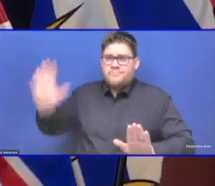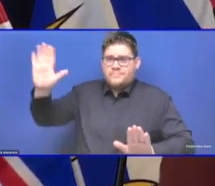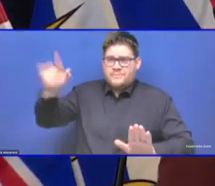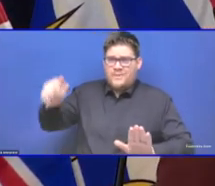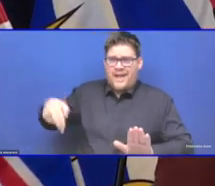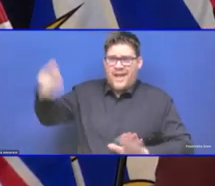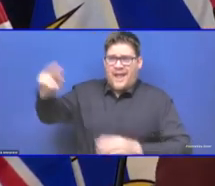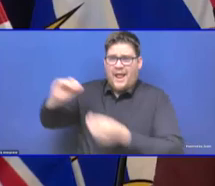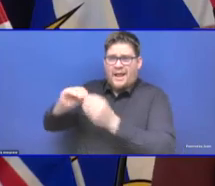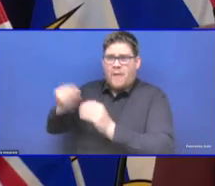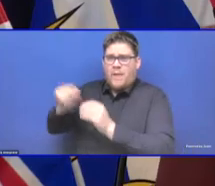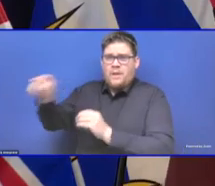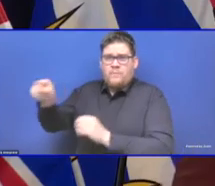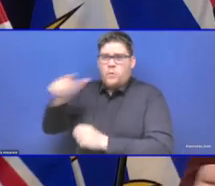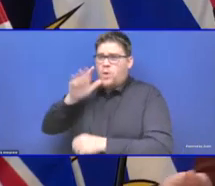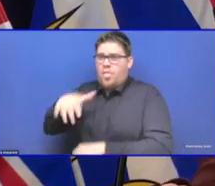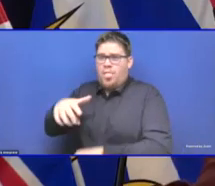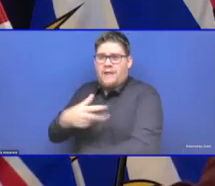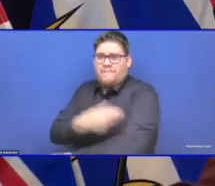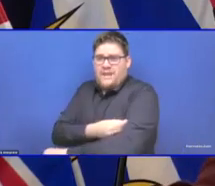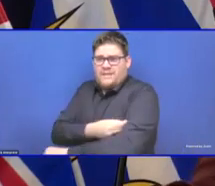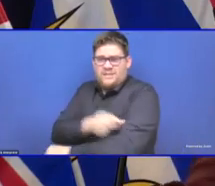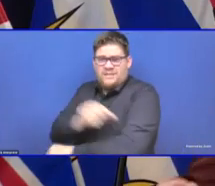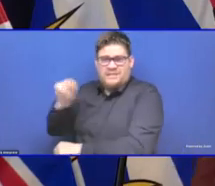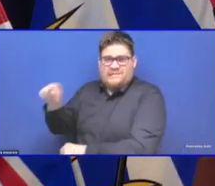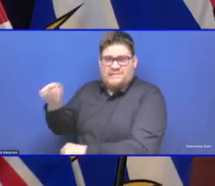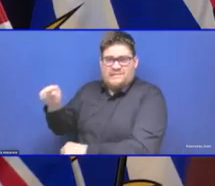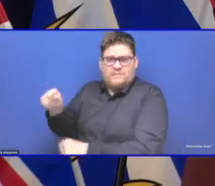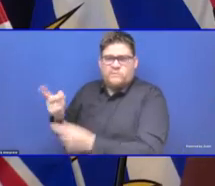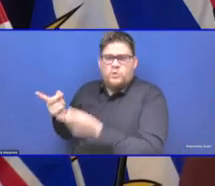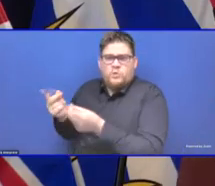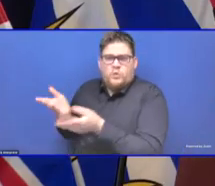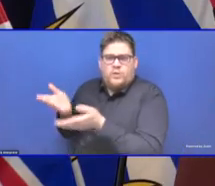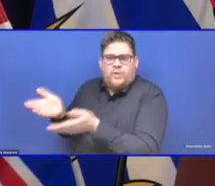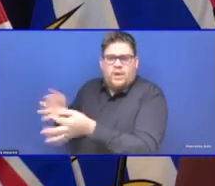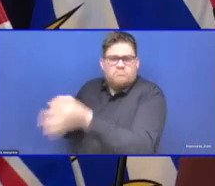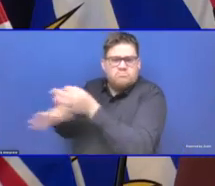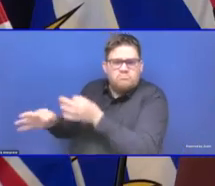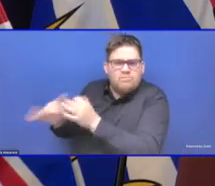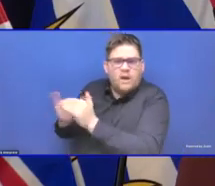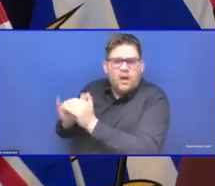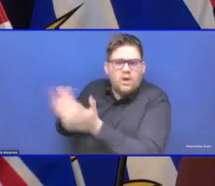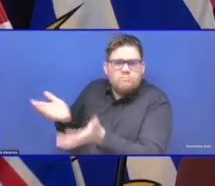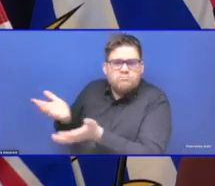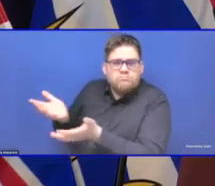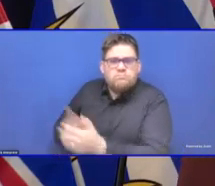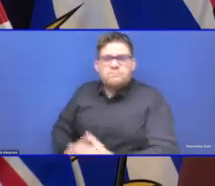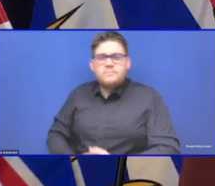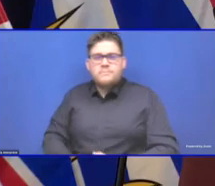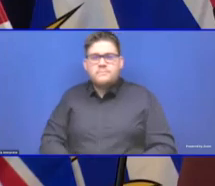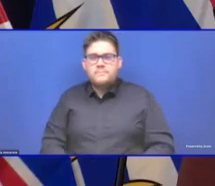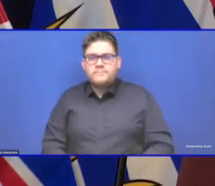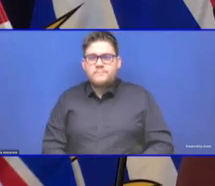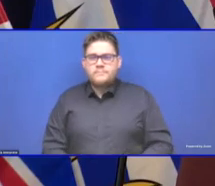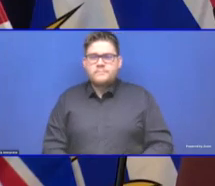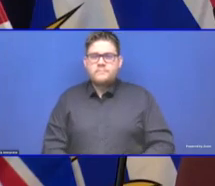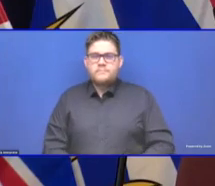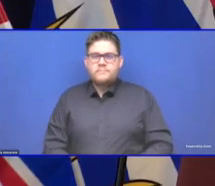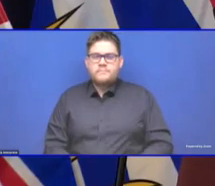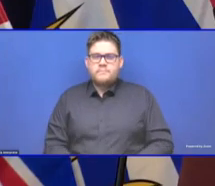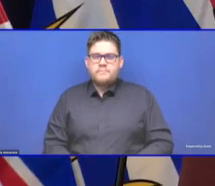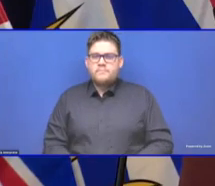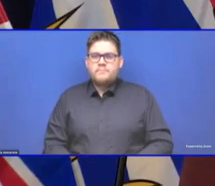Well, across the board, and the Minister can talk about this too, but for every single individual health care worker, we're having a one-on-one